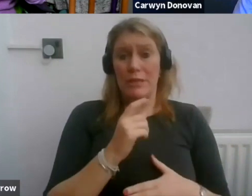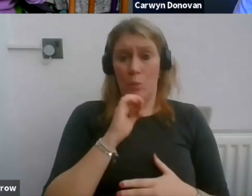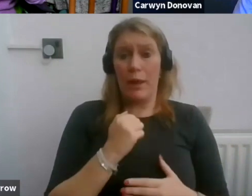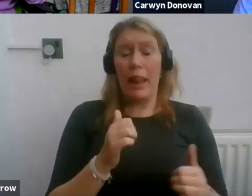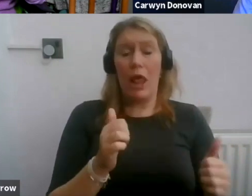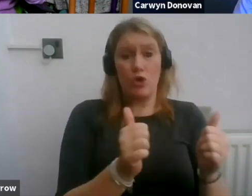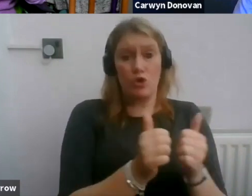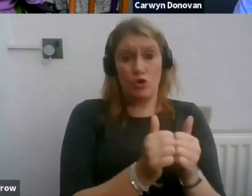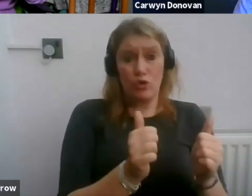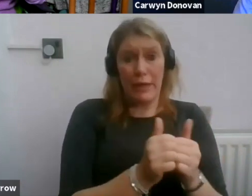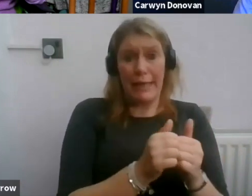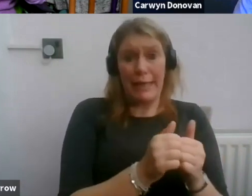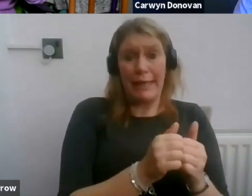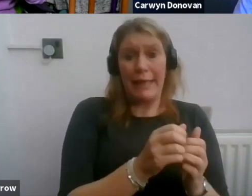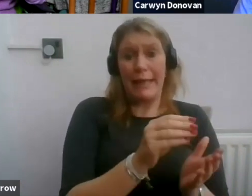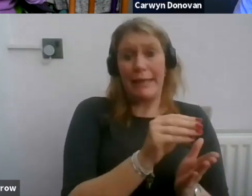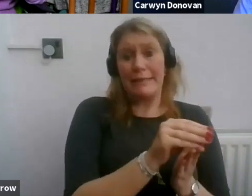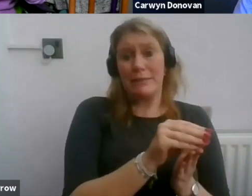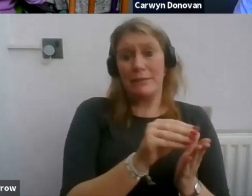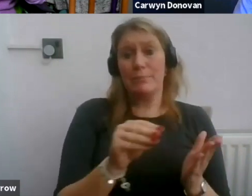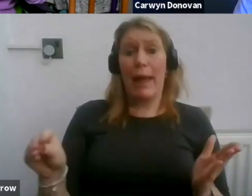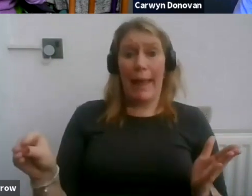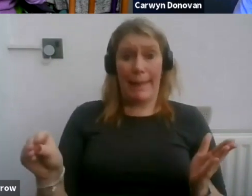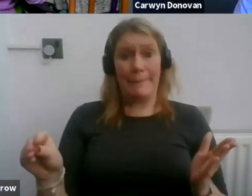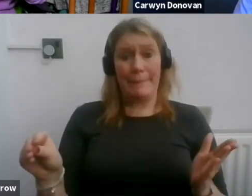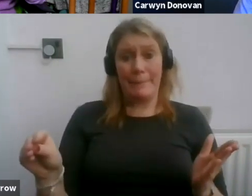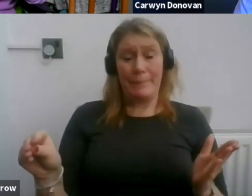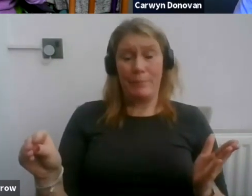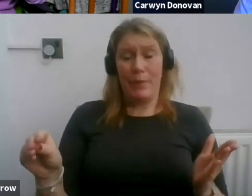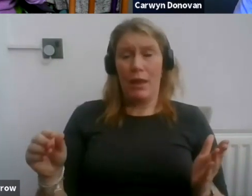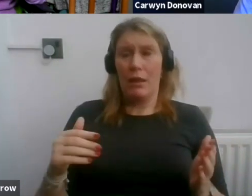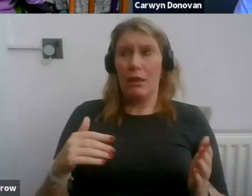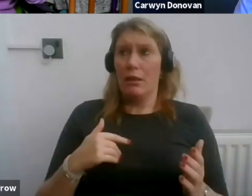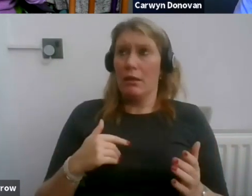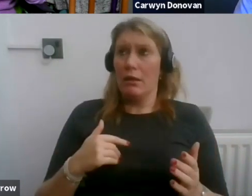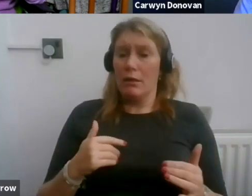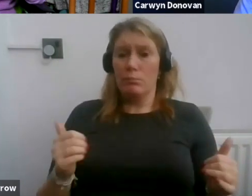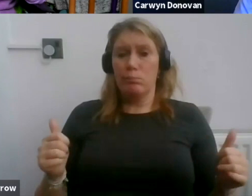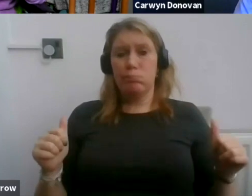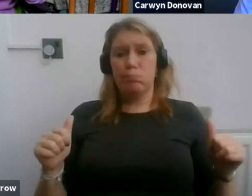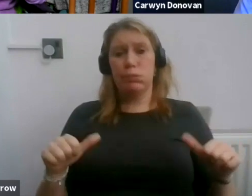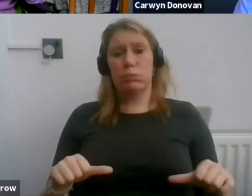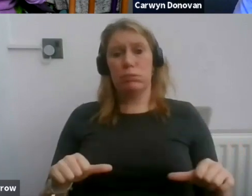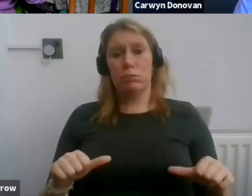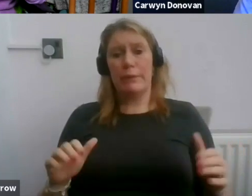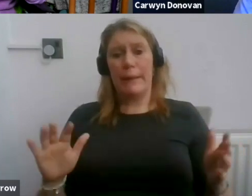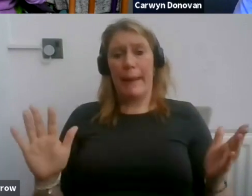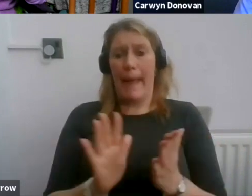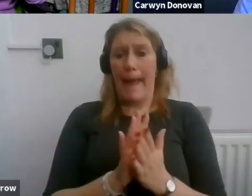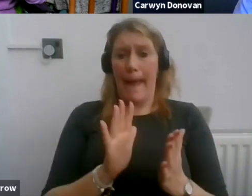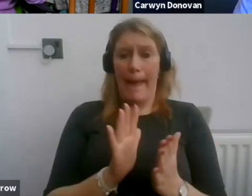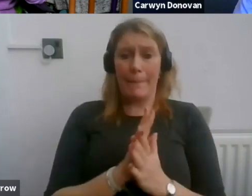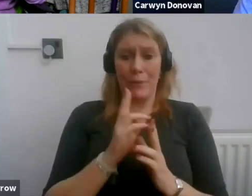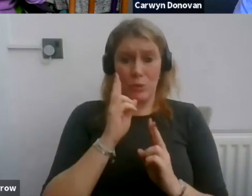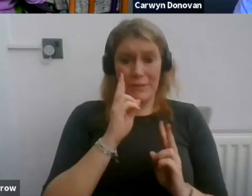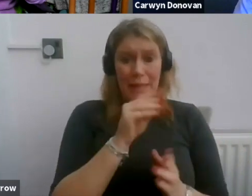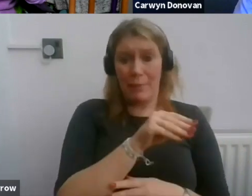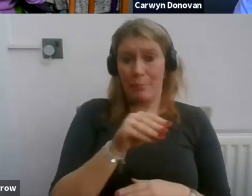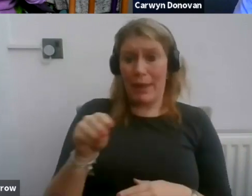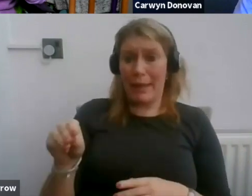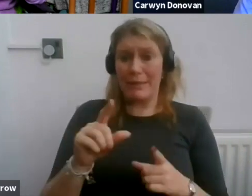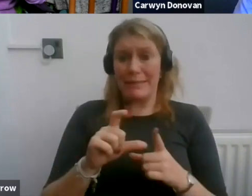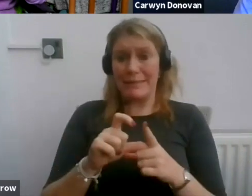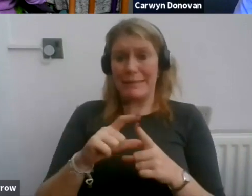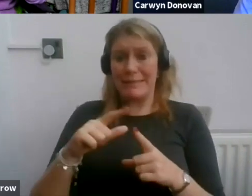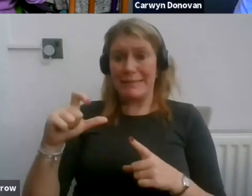going to make them payments. And I was over the moon to find out that these payments would be made in the December pay, meaning